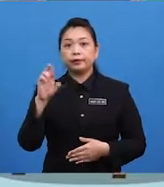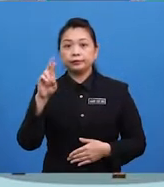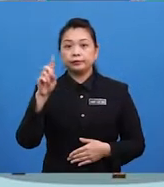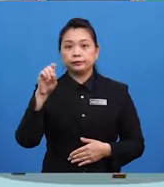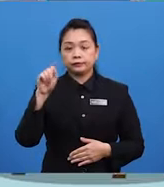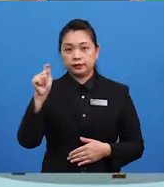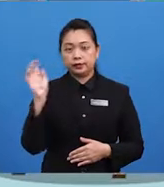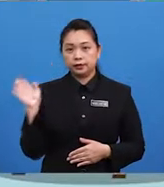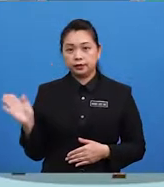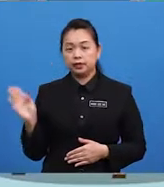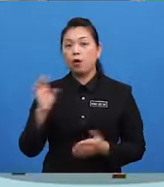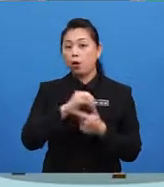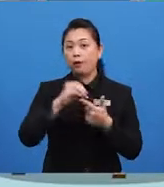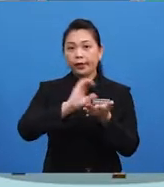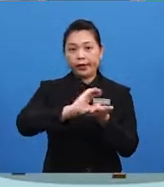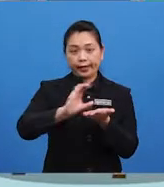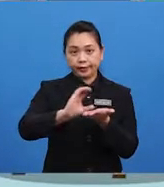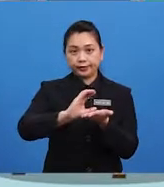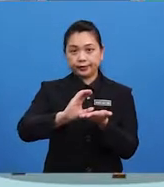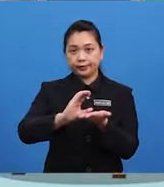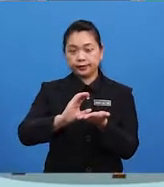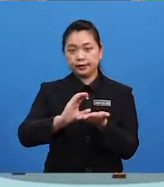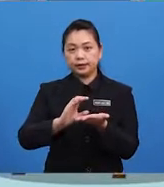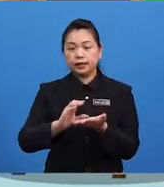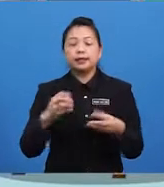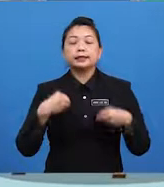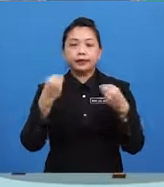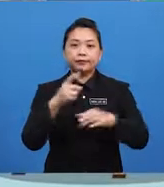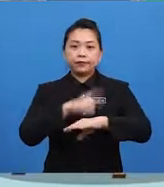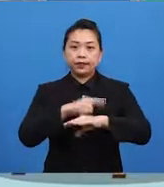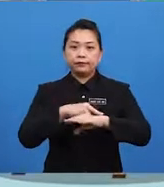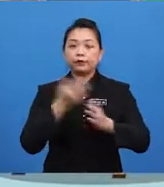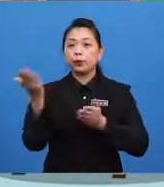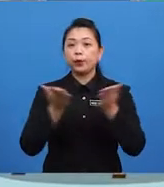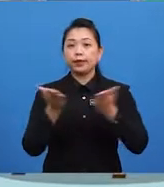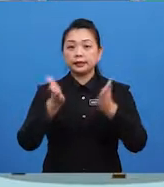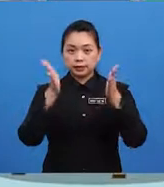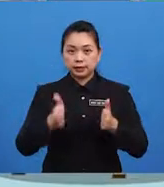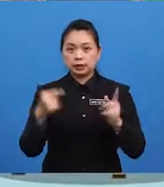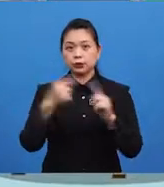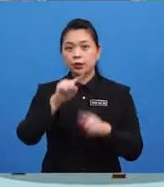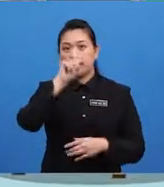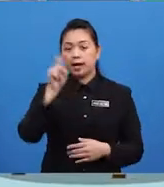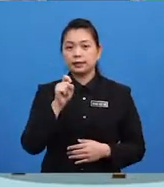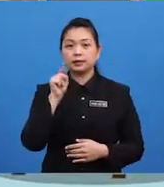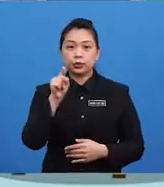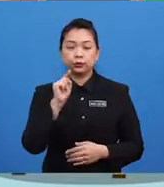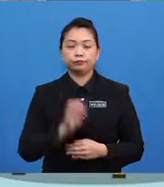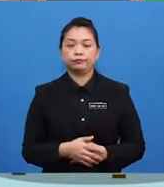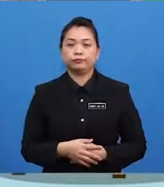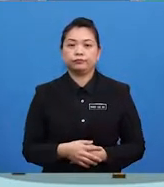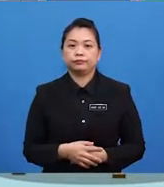debit or cash. Always give time to let the waiters to ask these things, children.